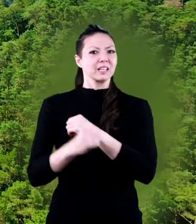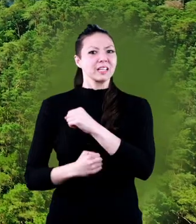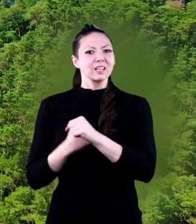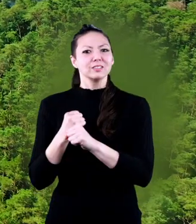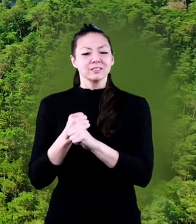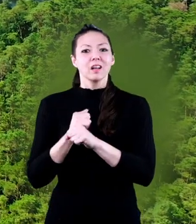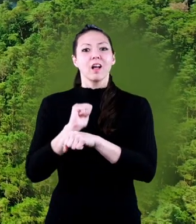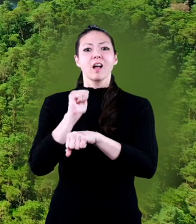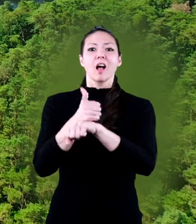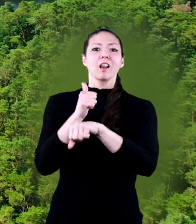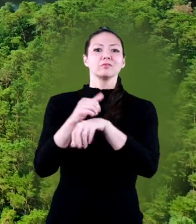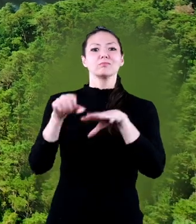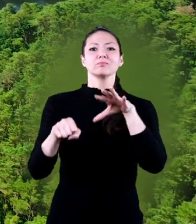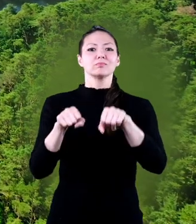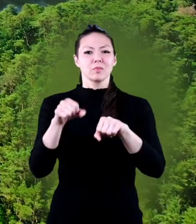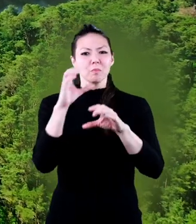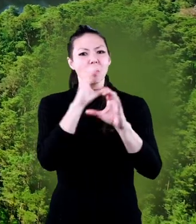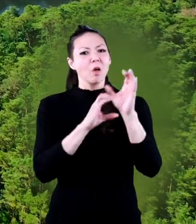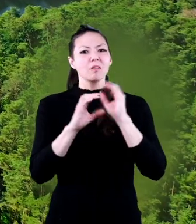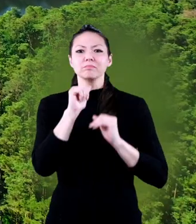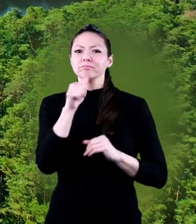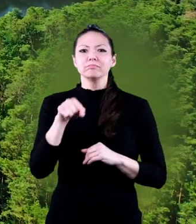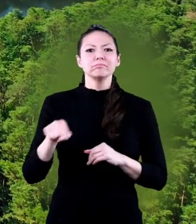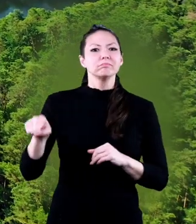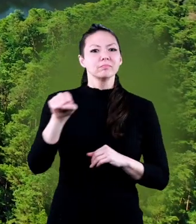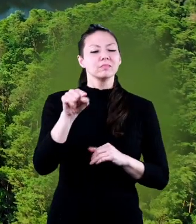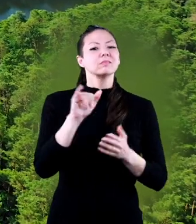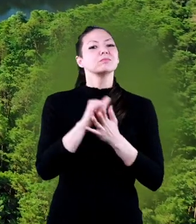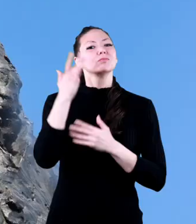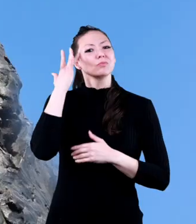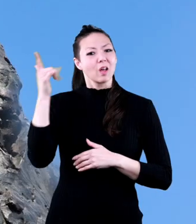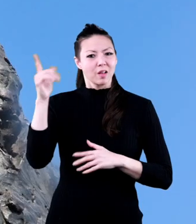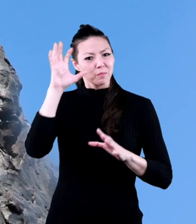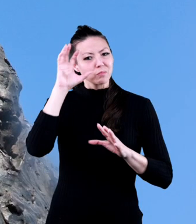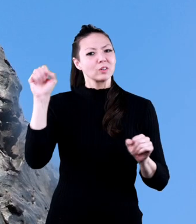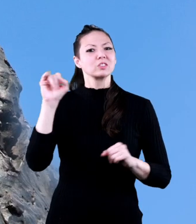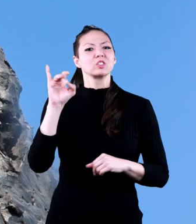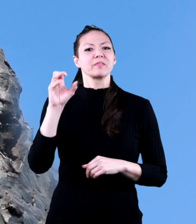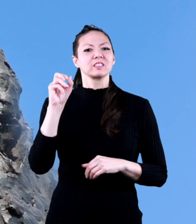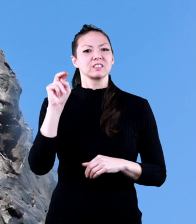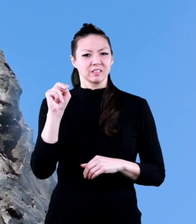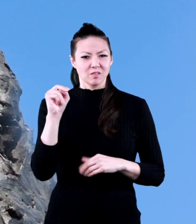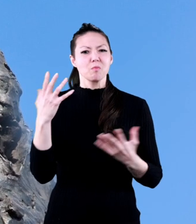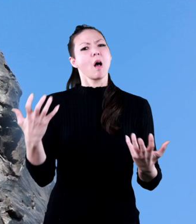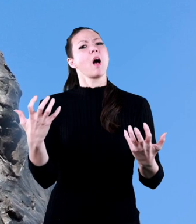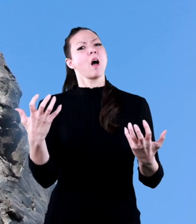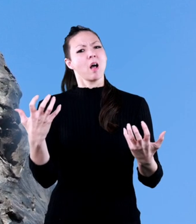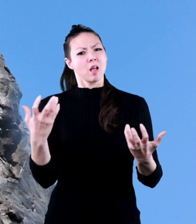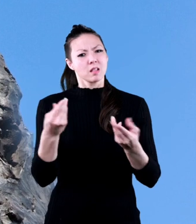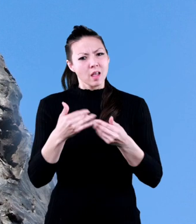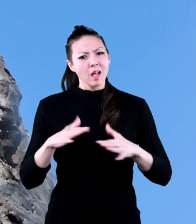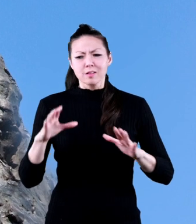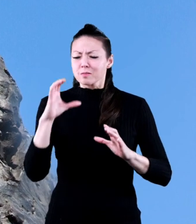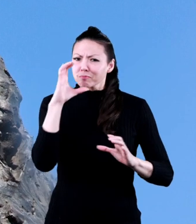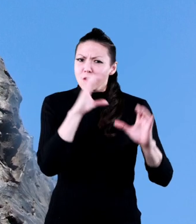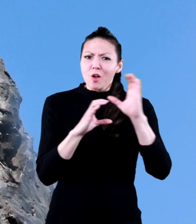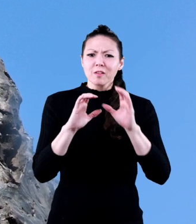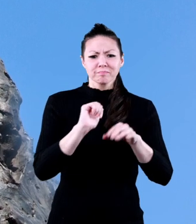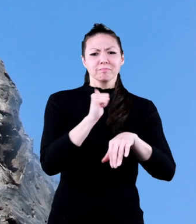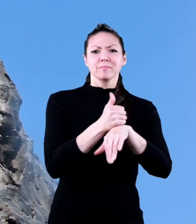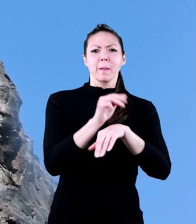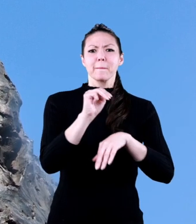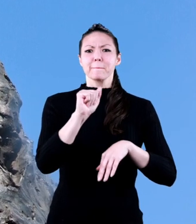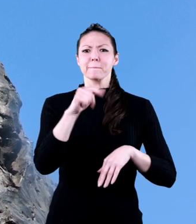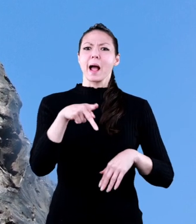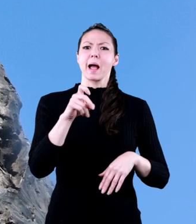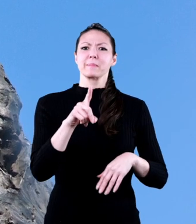the colonists had never explored these areas before. Which is why President Jefferson wanted to have this land